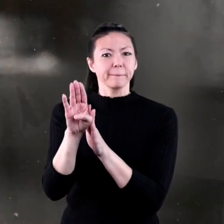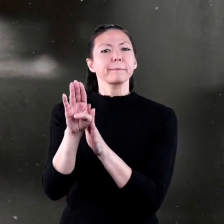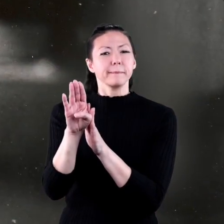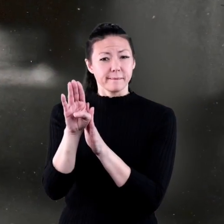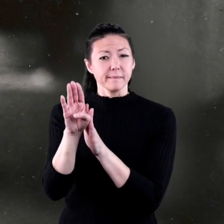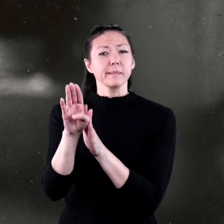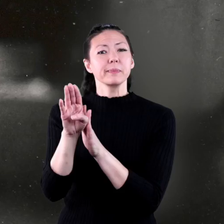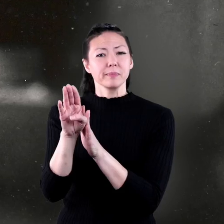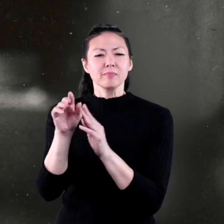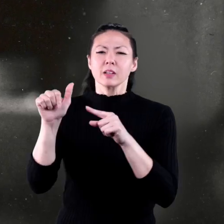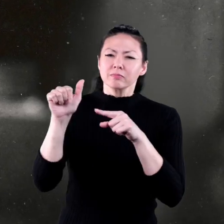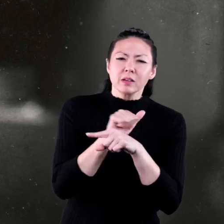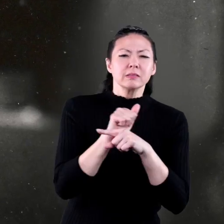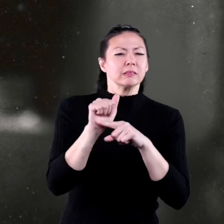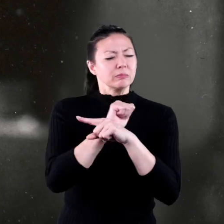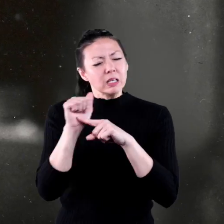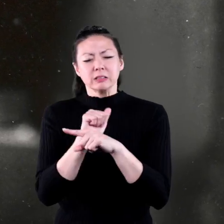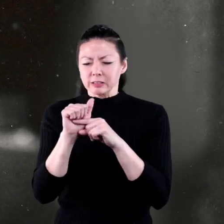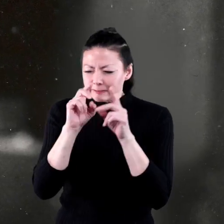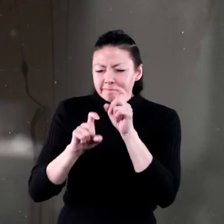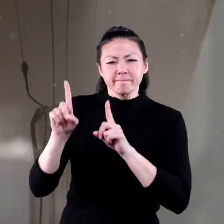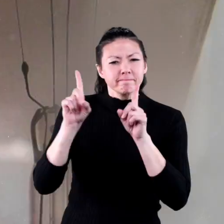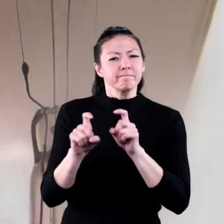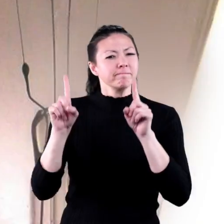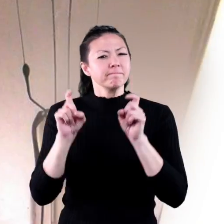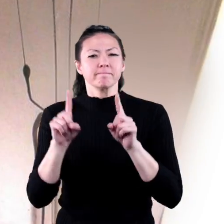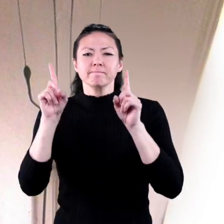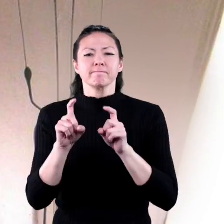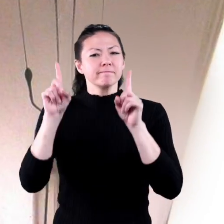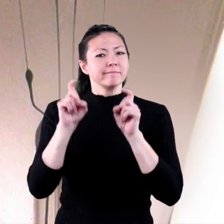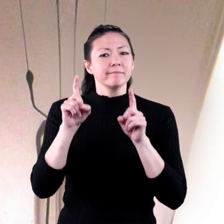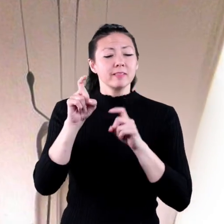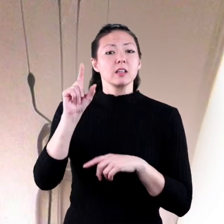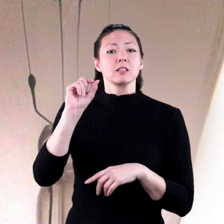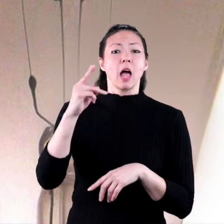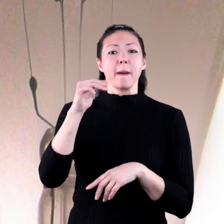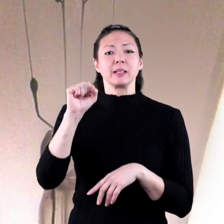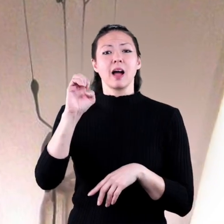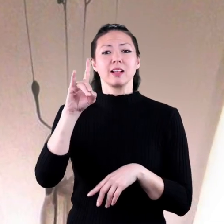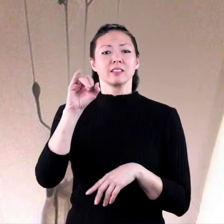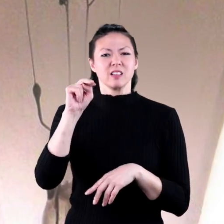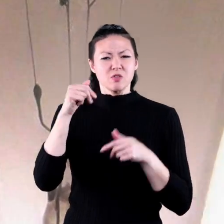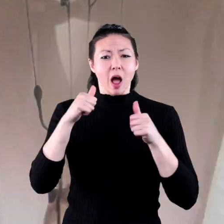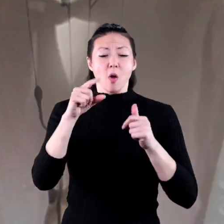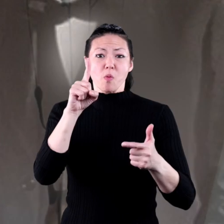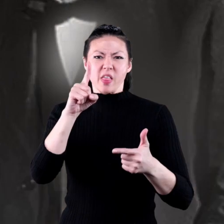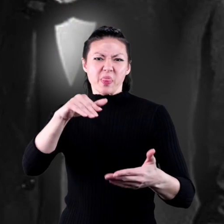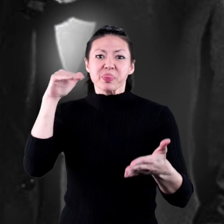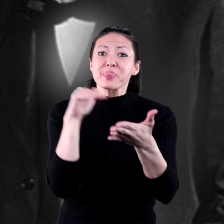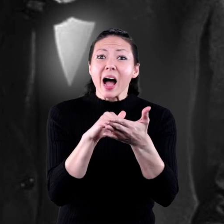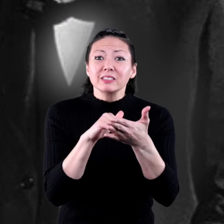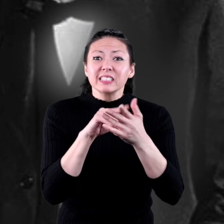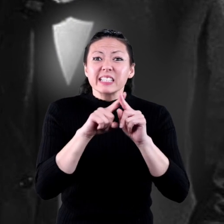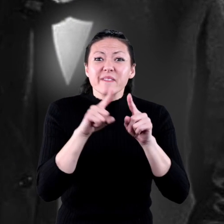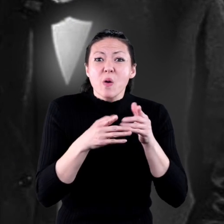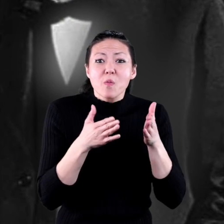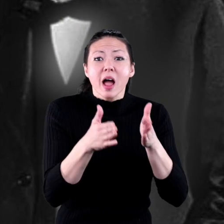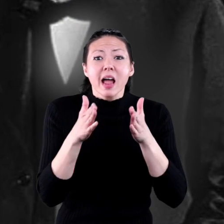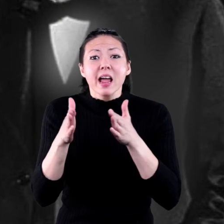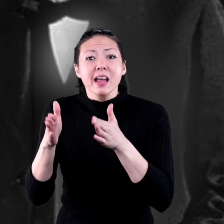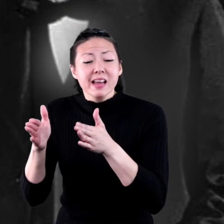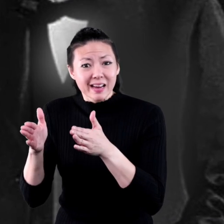developed a practical long-lasting bulb. Thomas Edison tried a thousand different ways to make an acceptable filament.